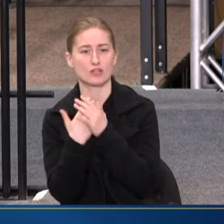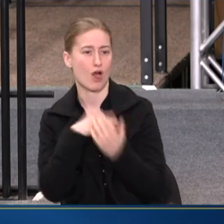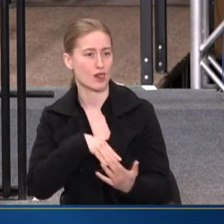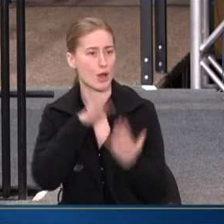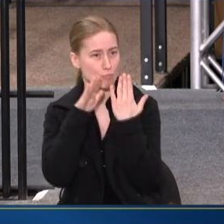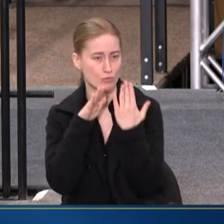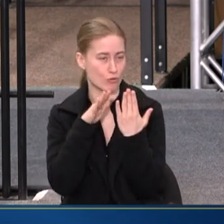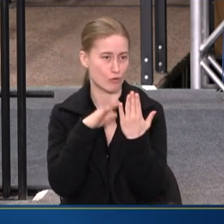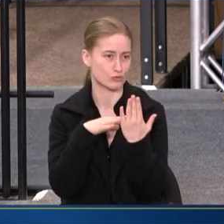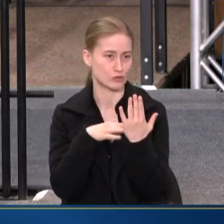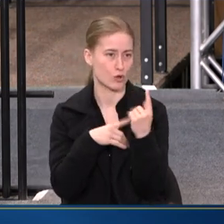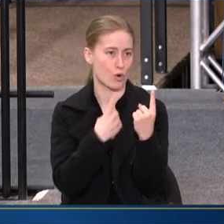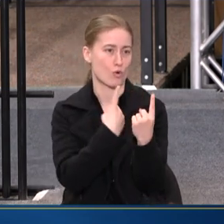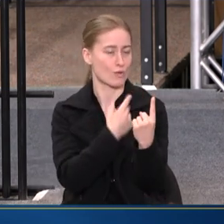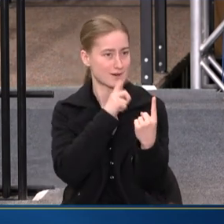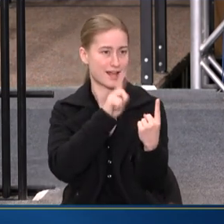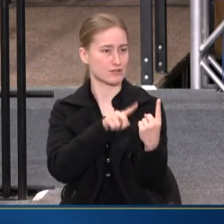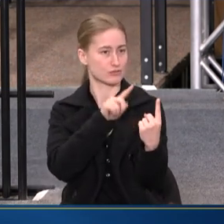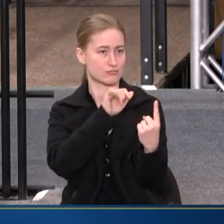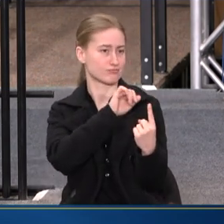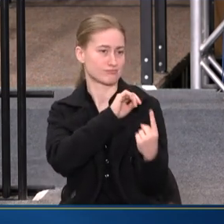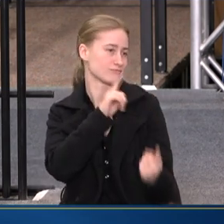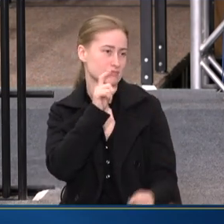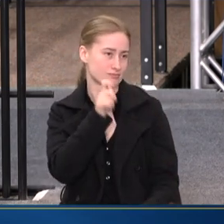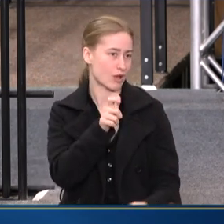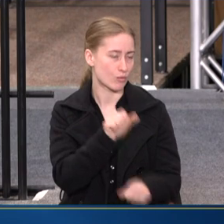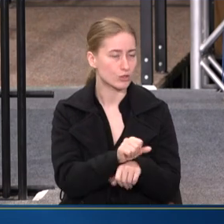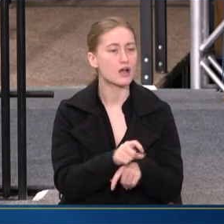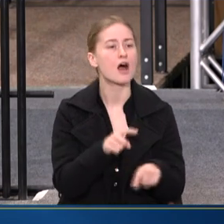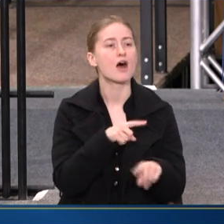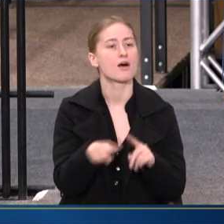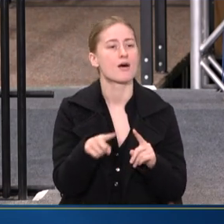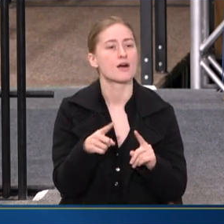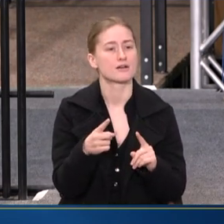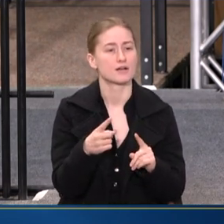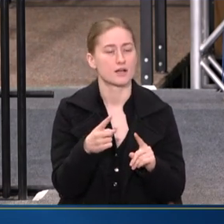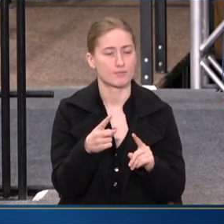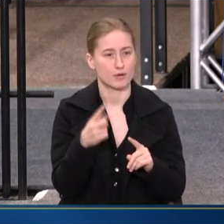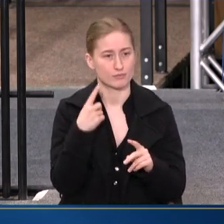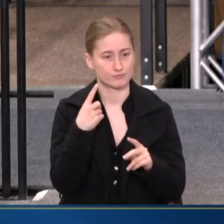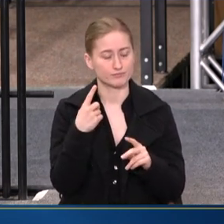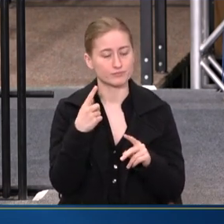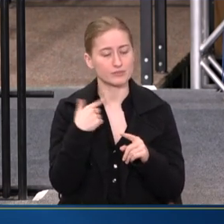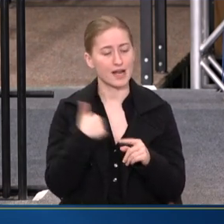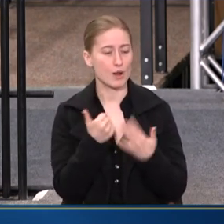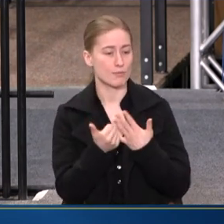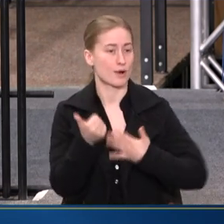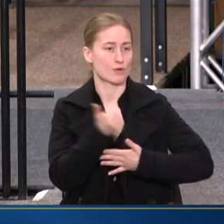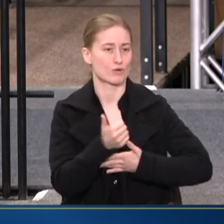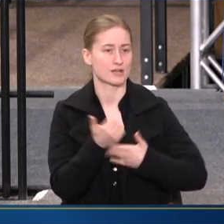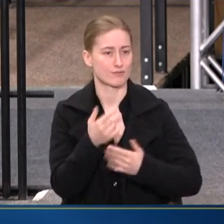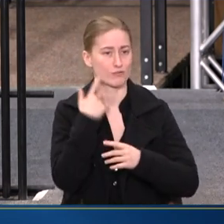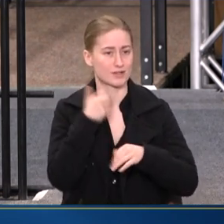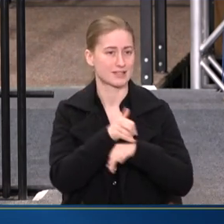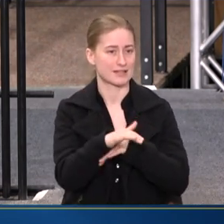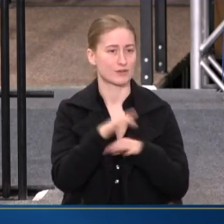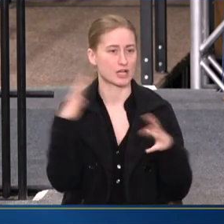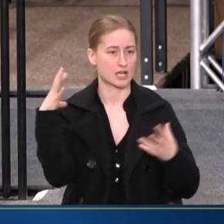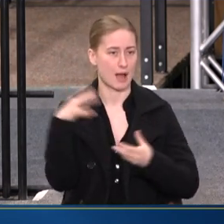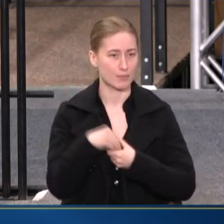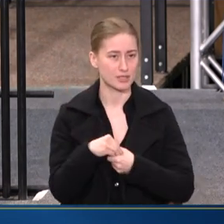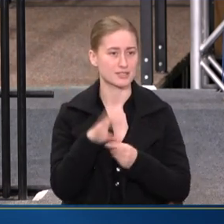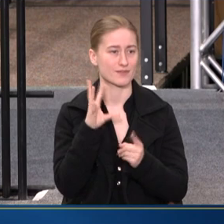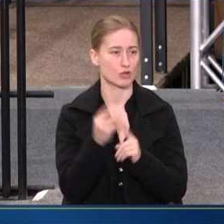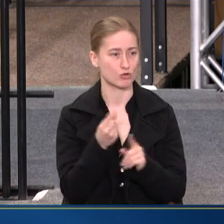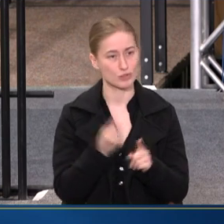APPROACH TO THIS, ESPECIALLY IN THE DIVERSITY THAT WE SEE ACROSS OUR COMMUNITIES. SO OUR PRIORITIZATION OF THE DELIVERY OF COMPREHENSIVE AND